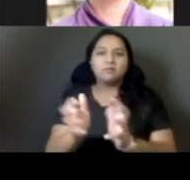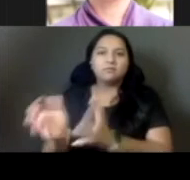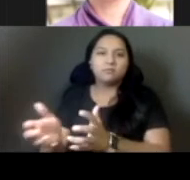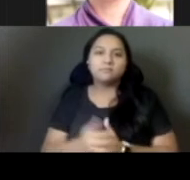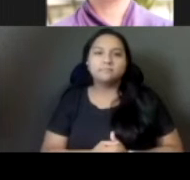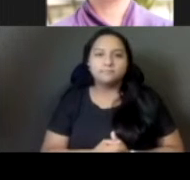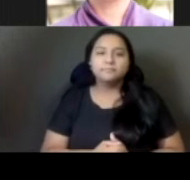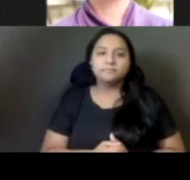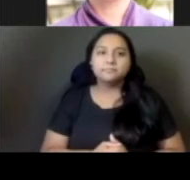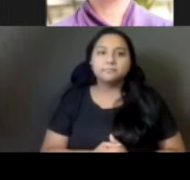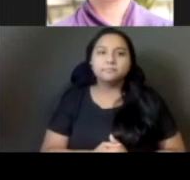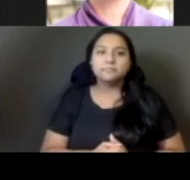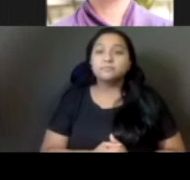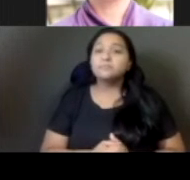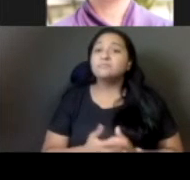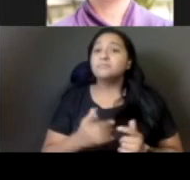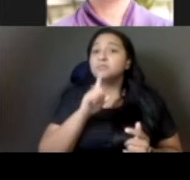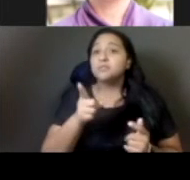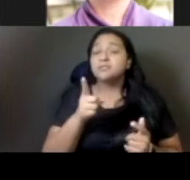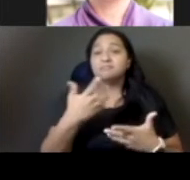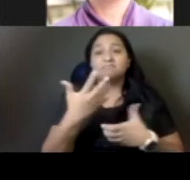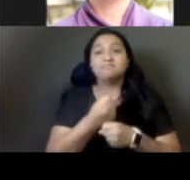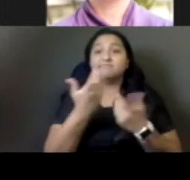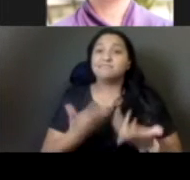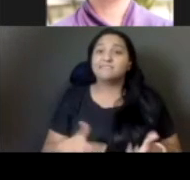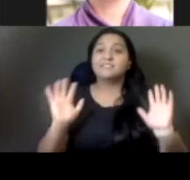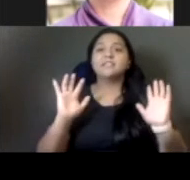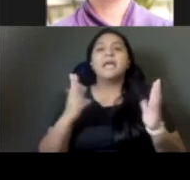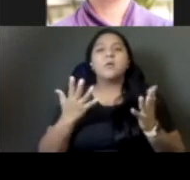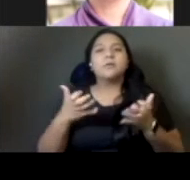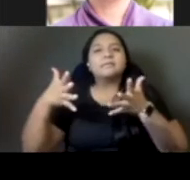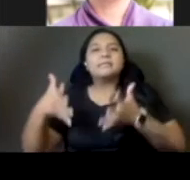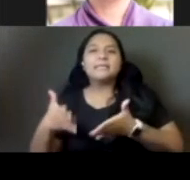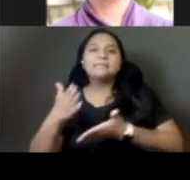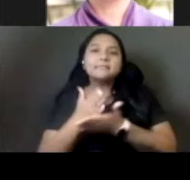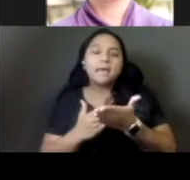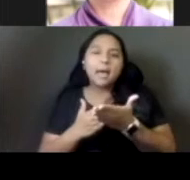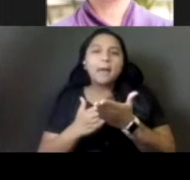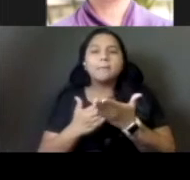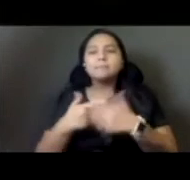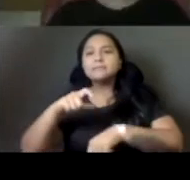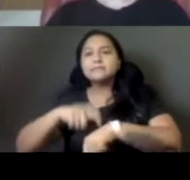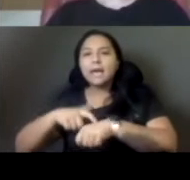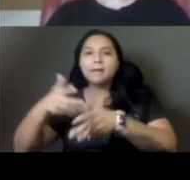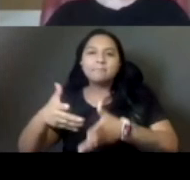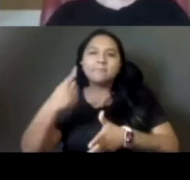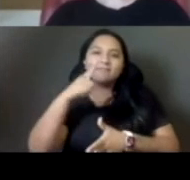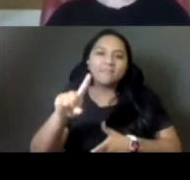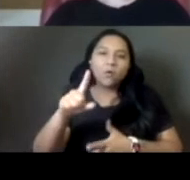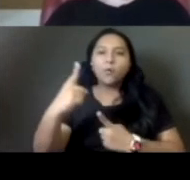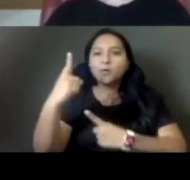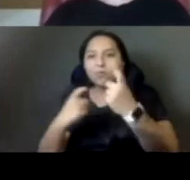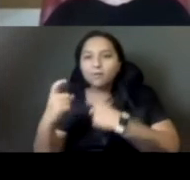So I think that's it for us. And we wanted to leave a little bit of room. I know that Lisa's for Q and a, Lisa's answering some of those questions online.